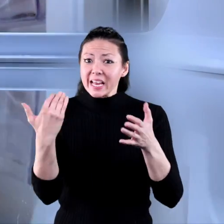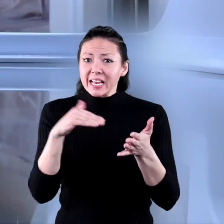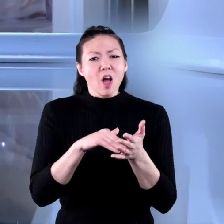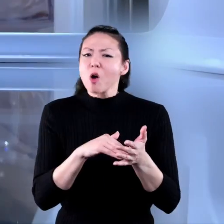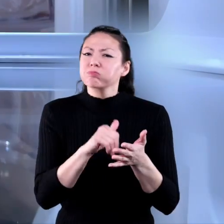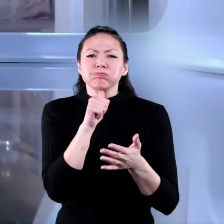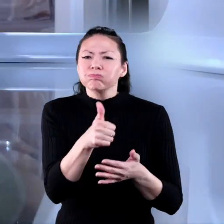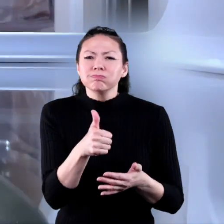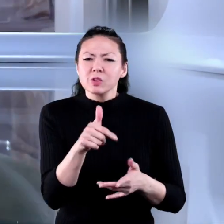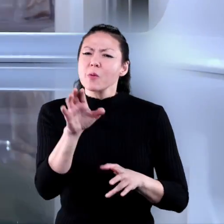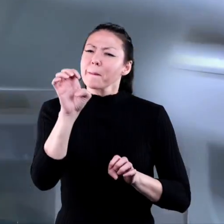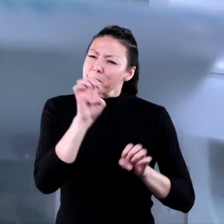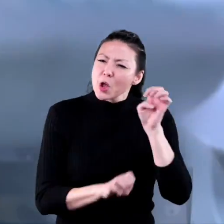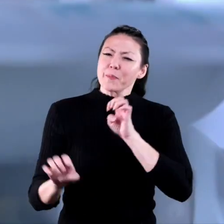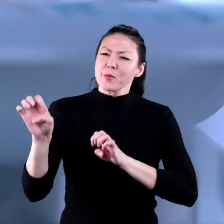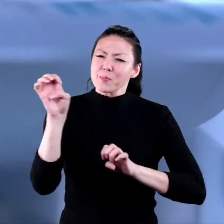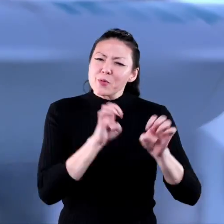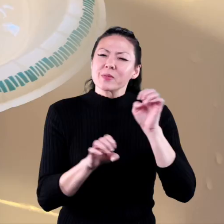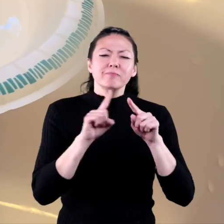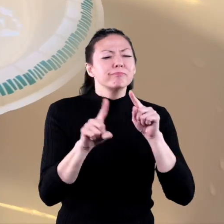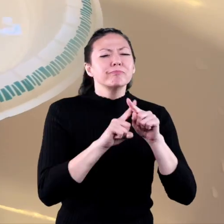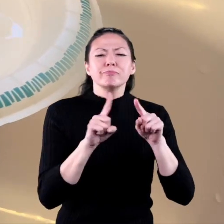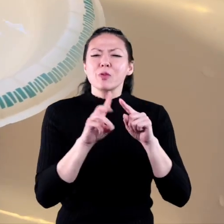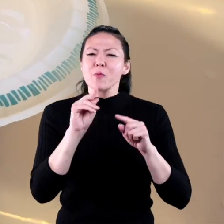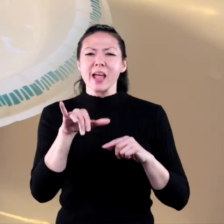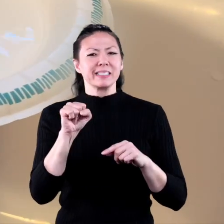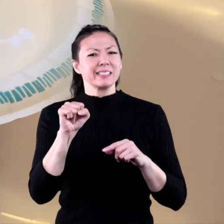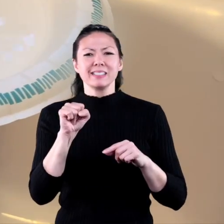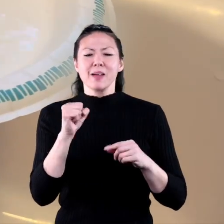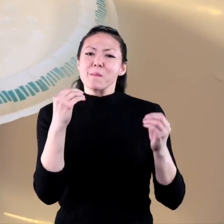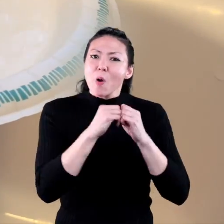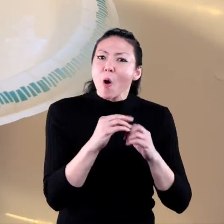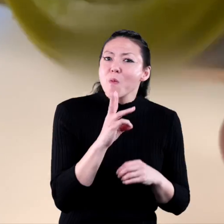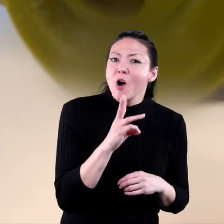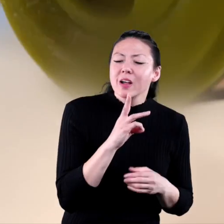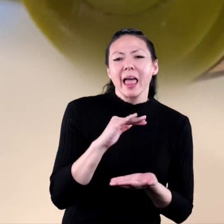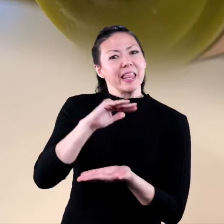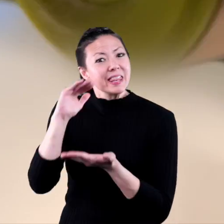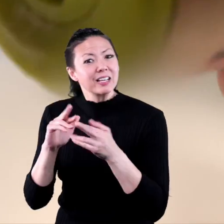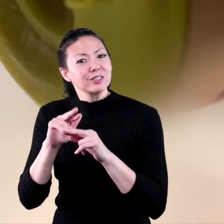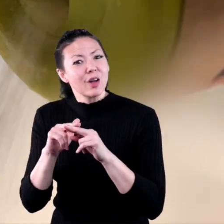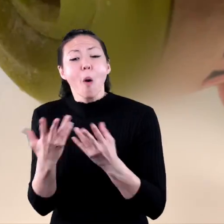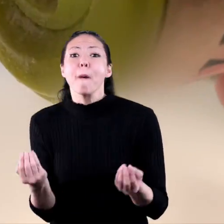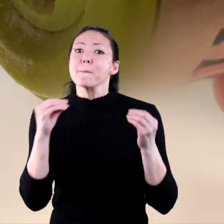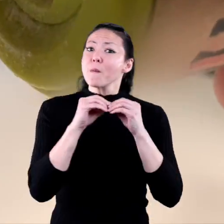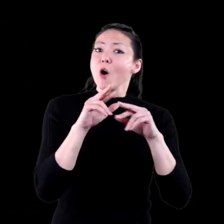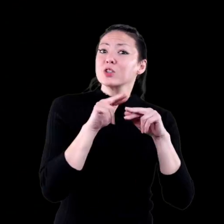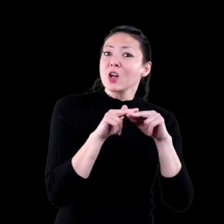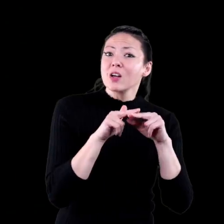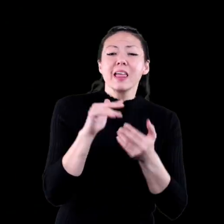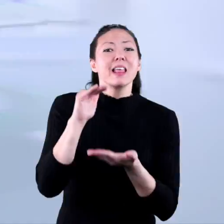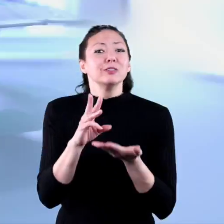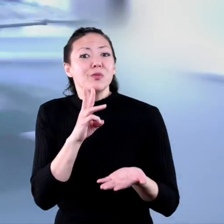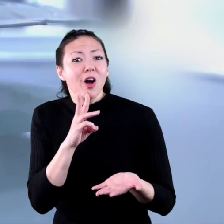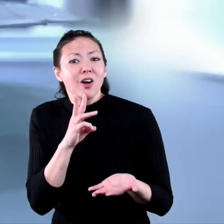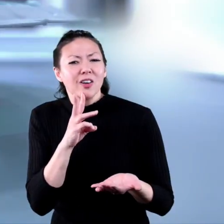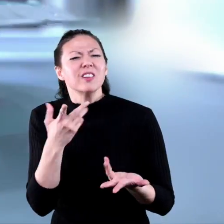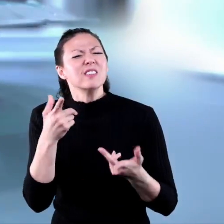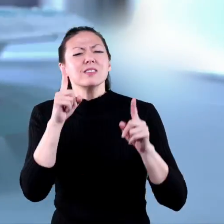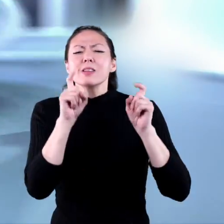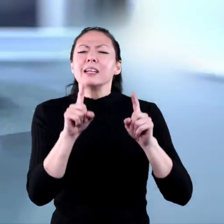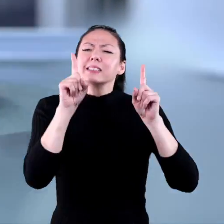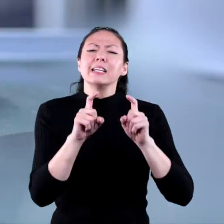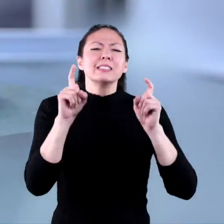run your experiment any number of ways. More water, less water. More salt, less salt. At the end of each